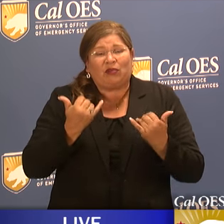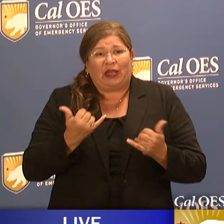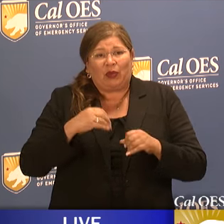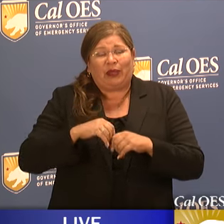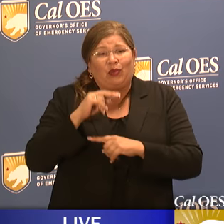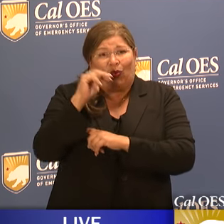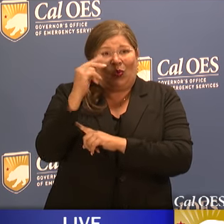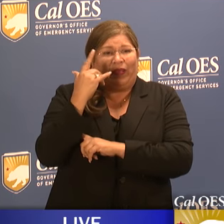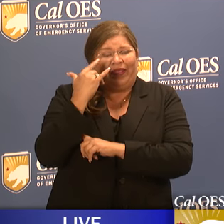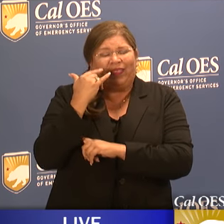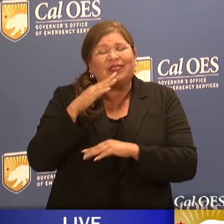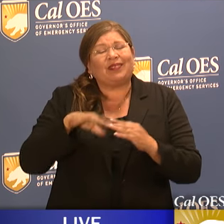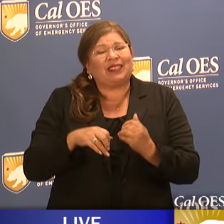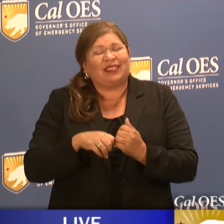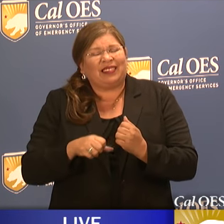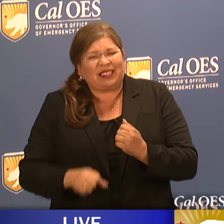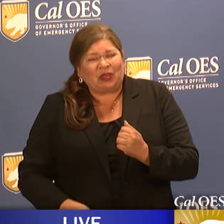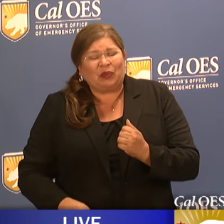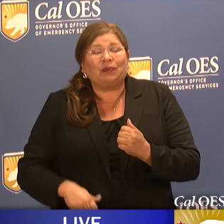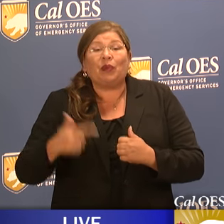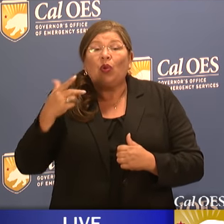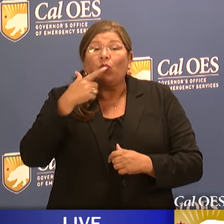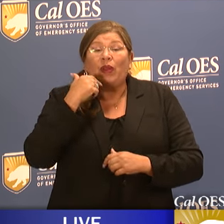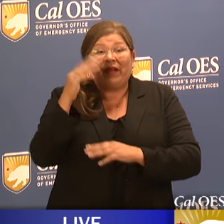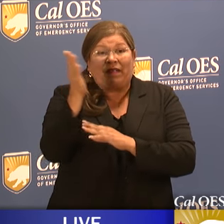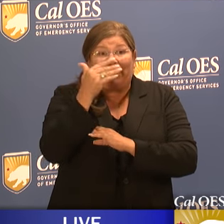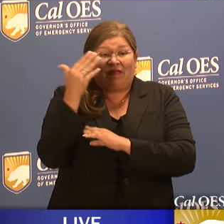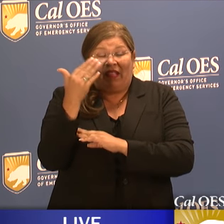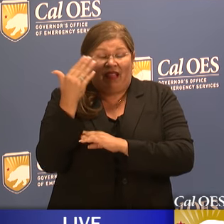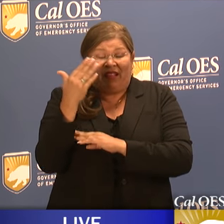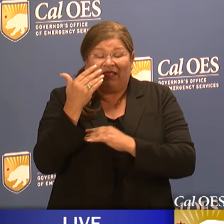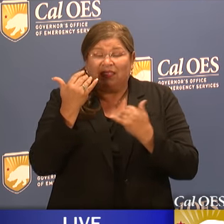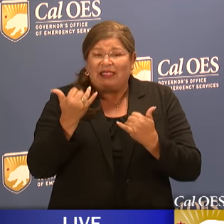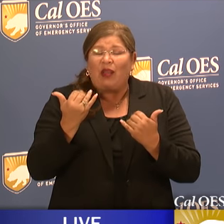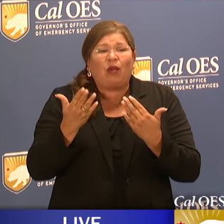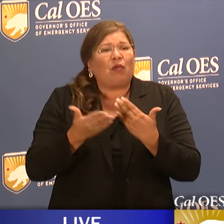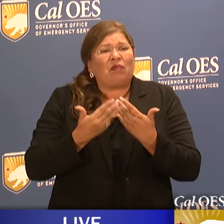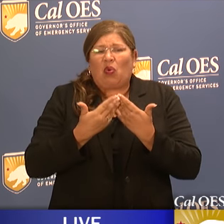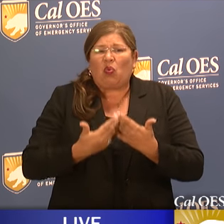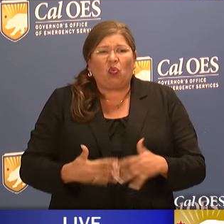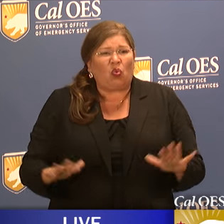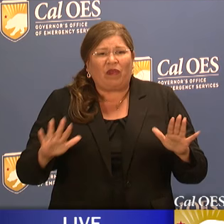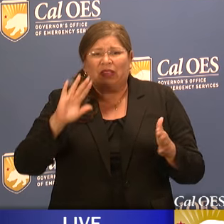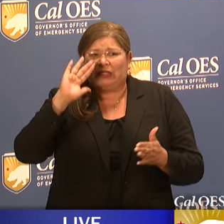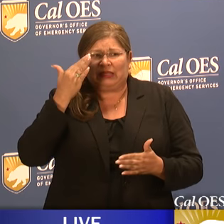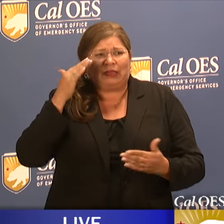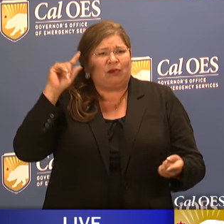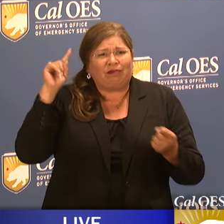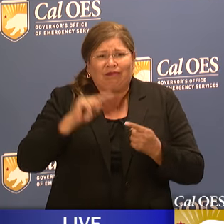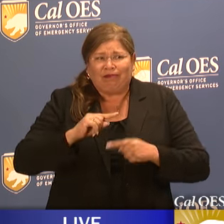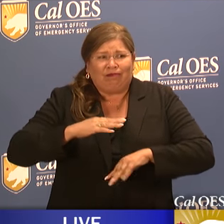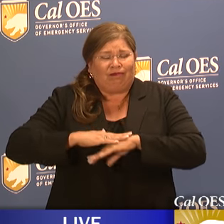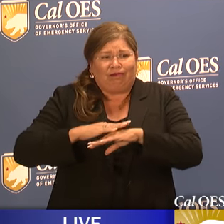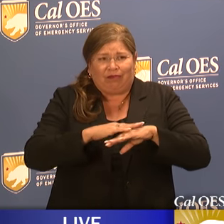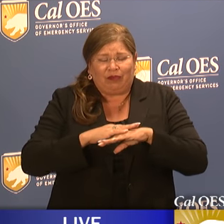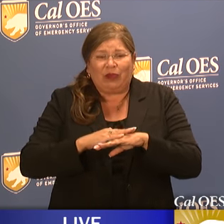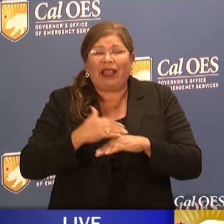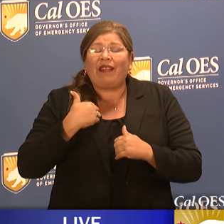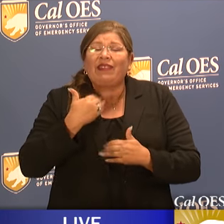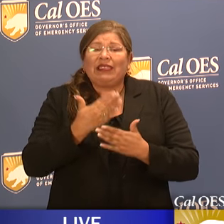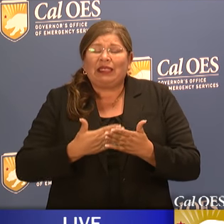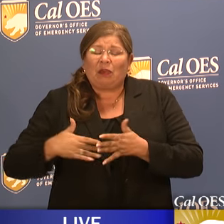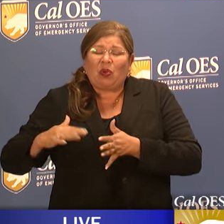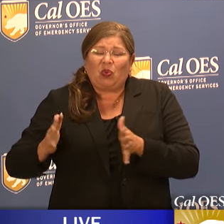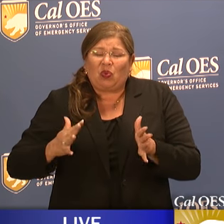California than in Southern California. Red flag conditions pretty much over for the rest of the week for Northern California. There are some wind